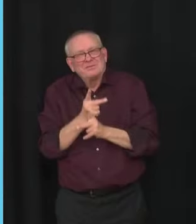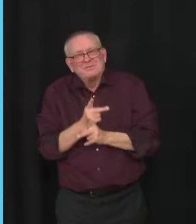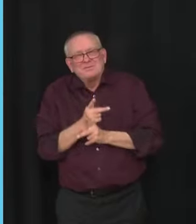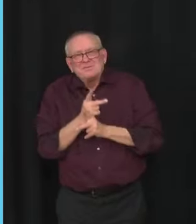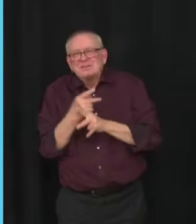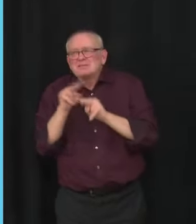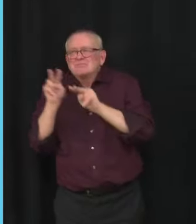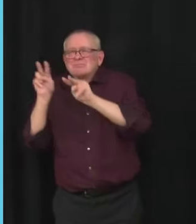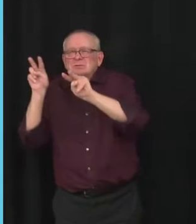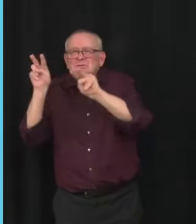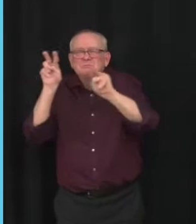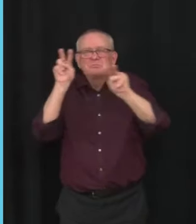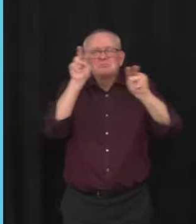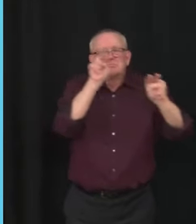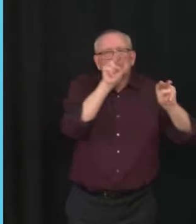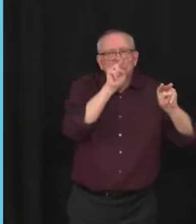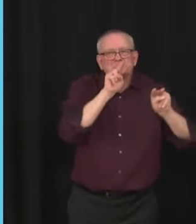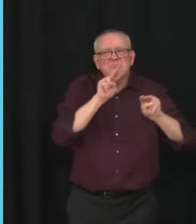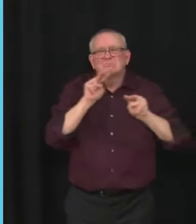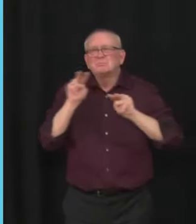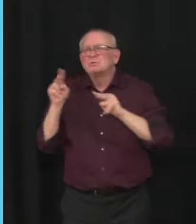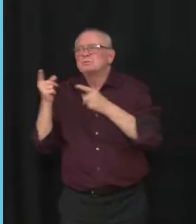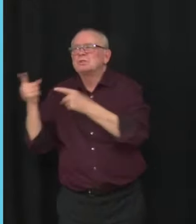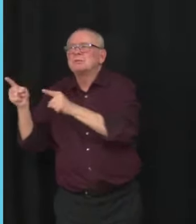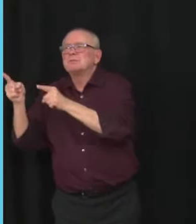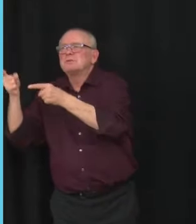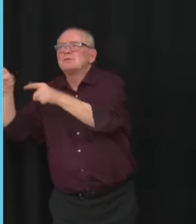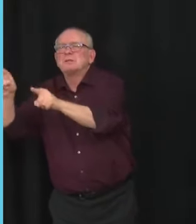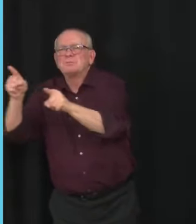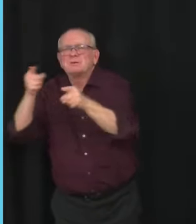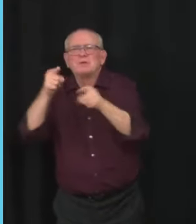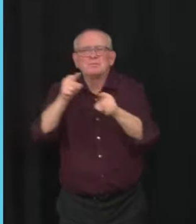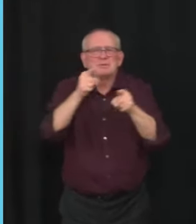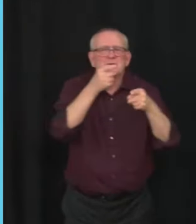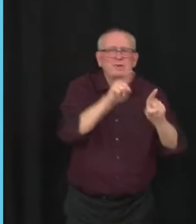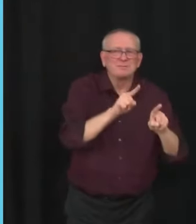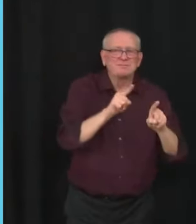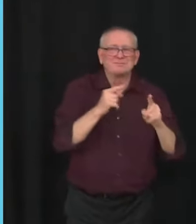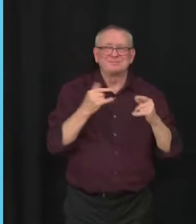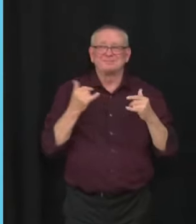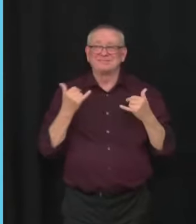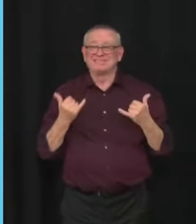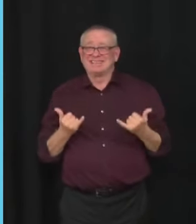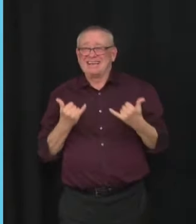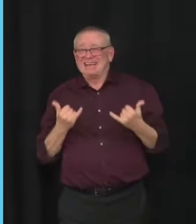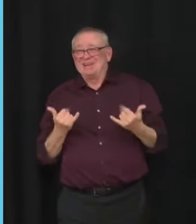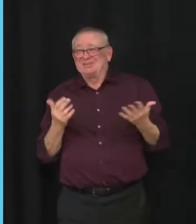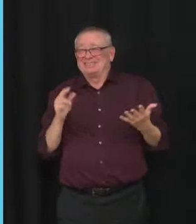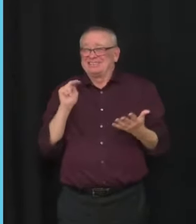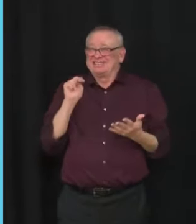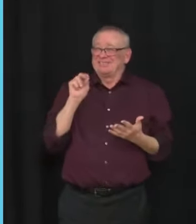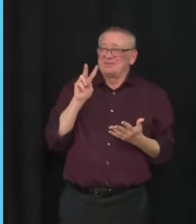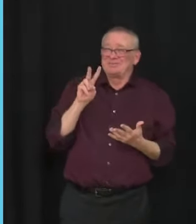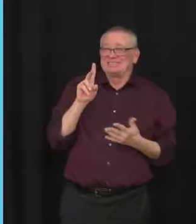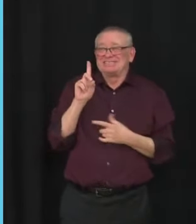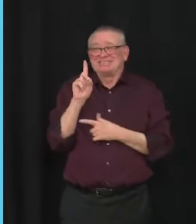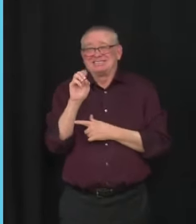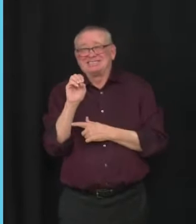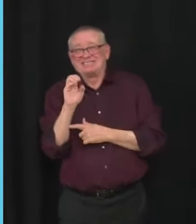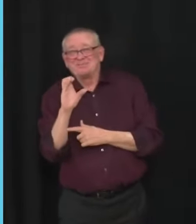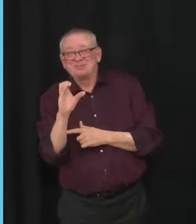other jurisdictions are experiencing, especially as we move into winter months, where there is the highest risk in terms of seasonal